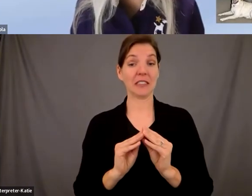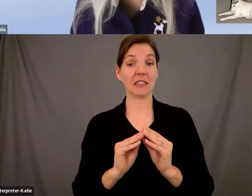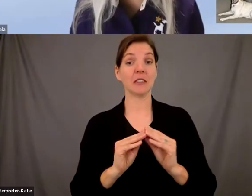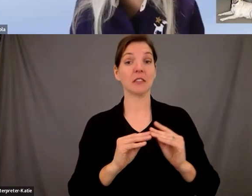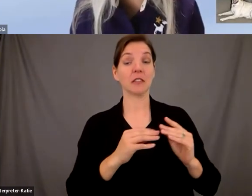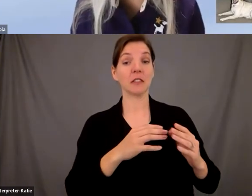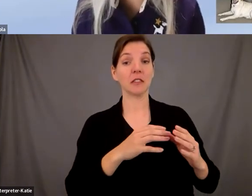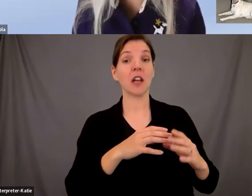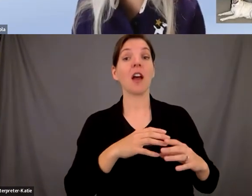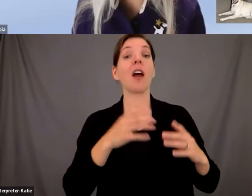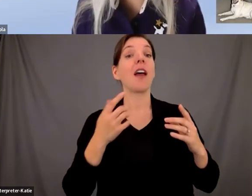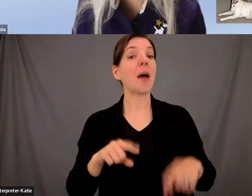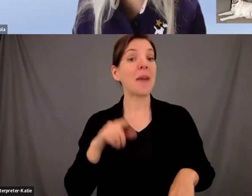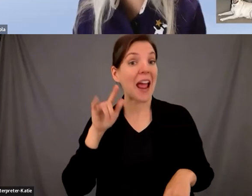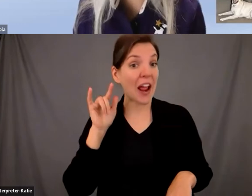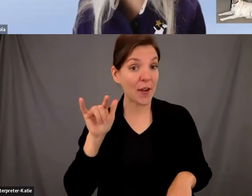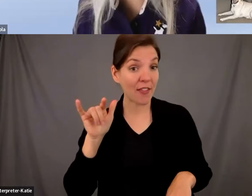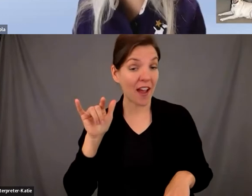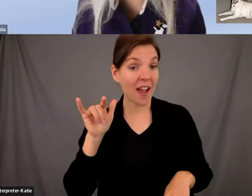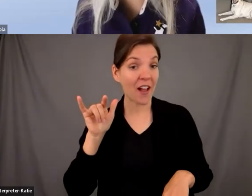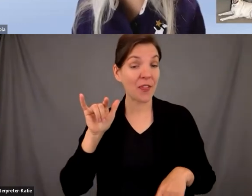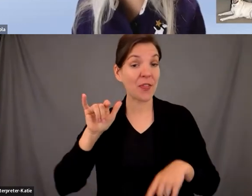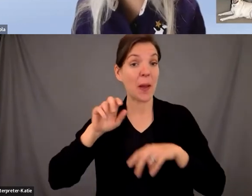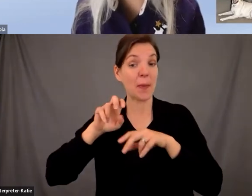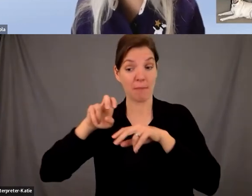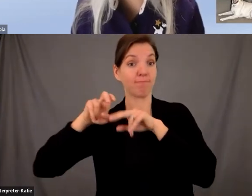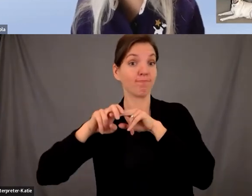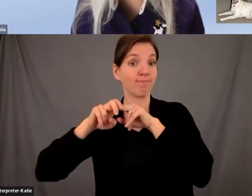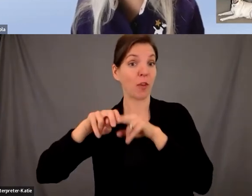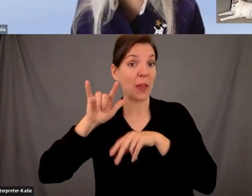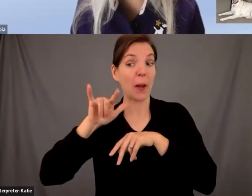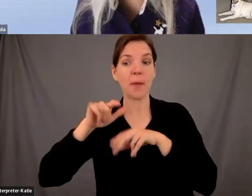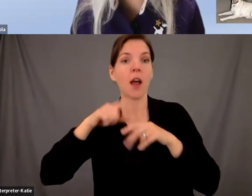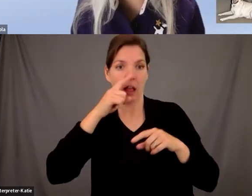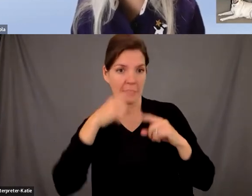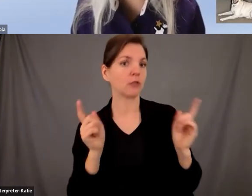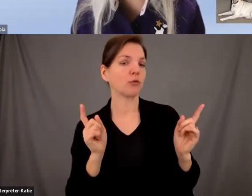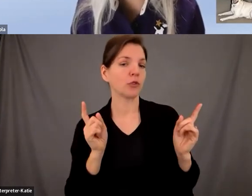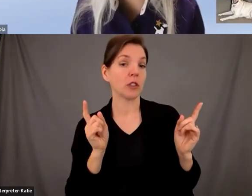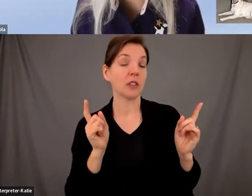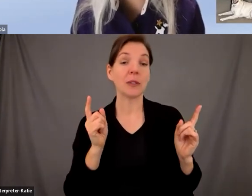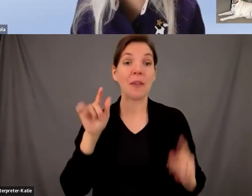with an airline where one of the passengers was allergic to dogs the airline actually offered them